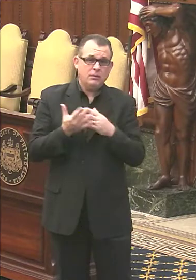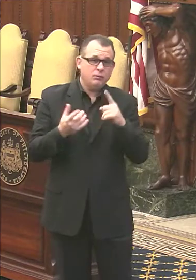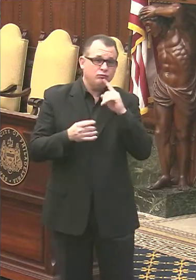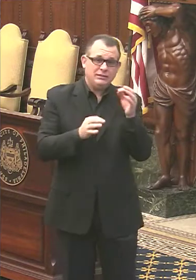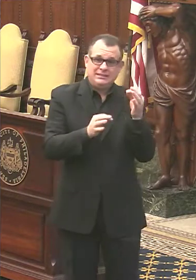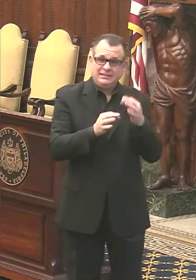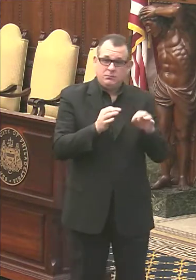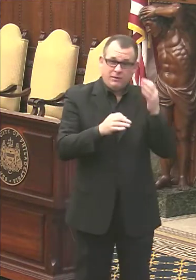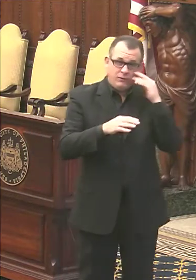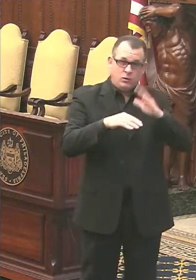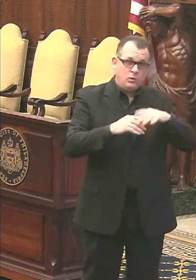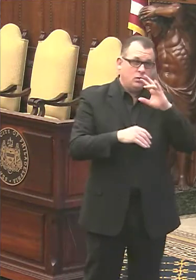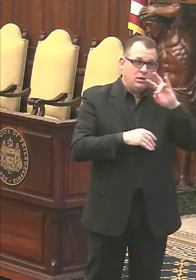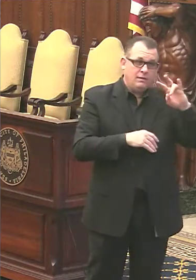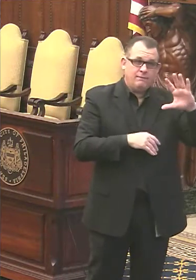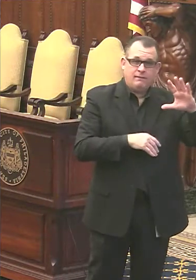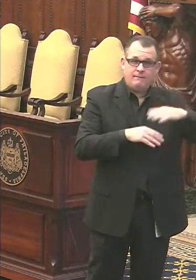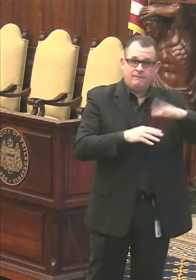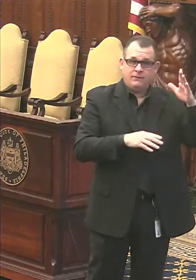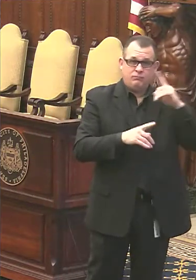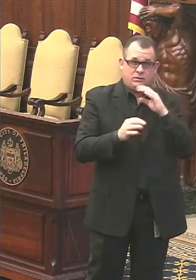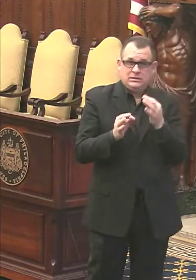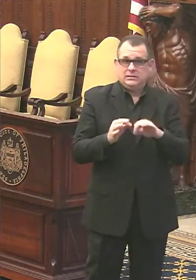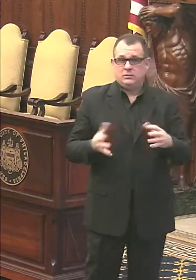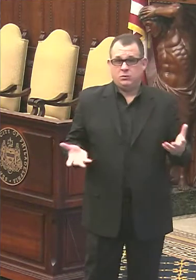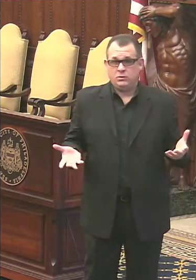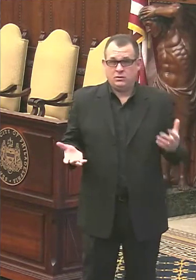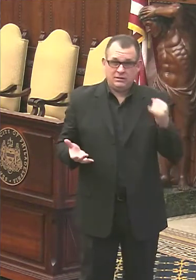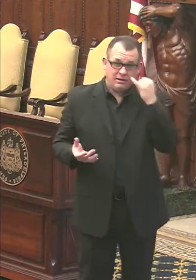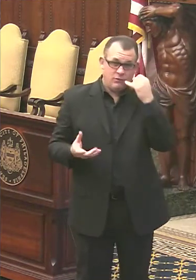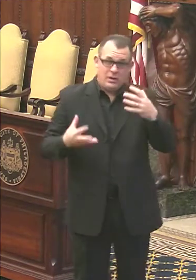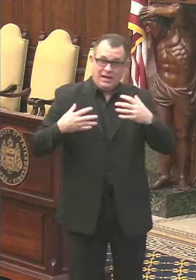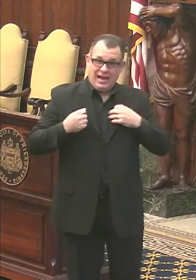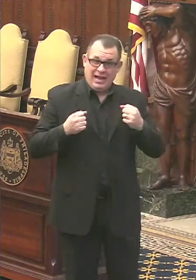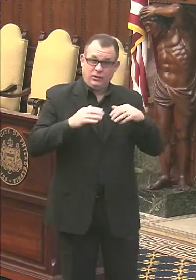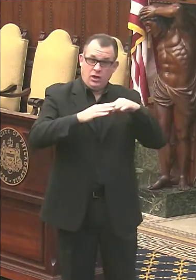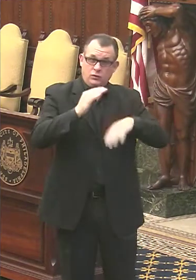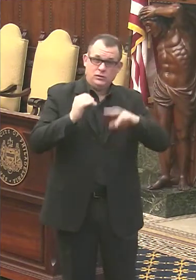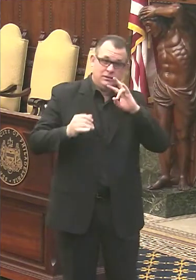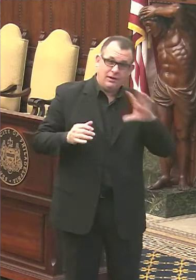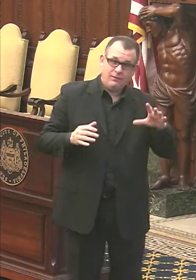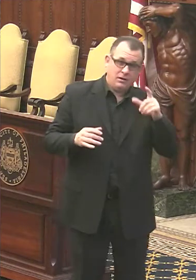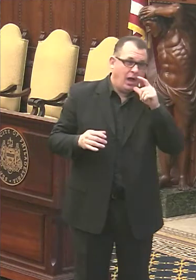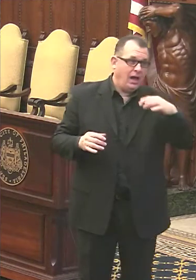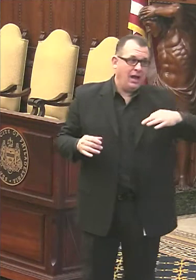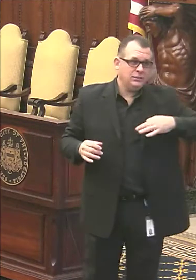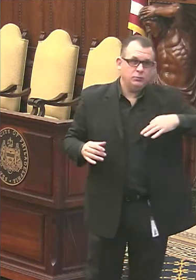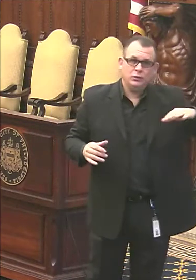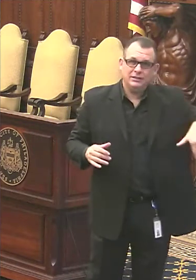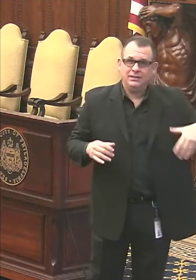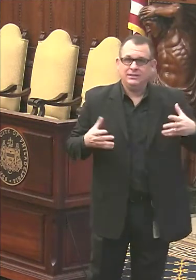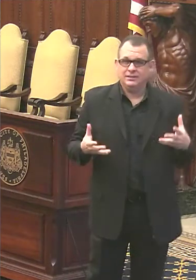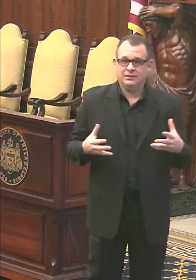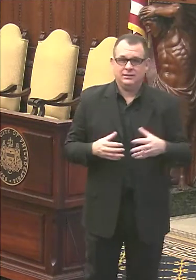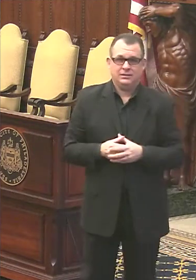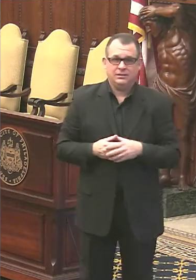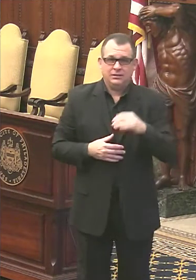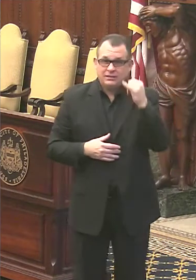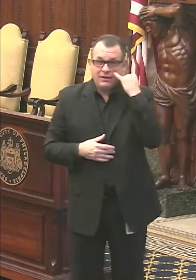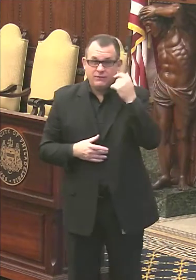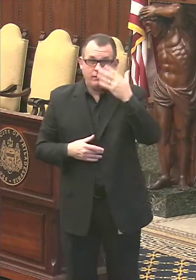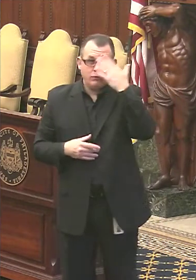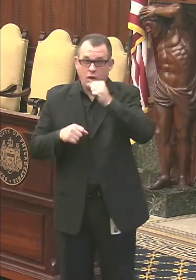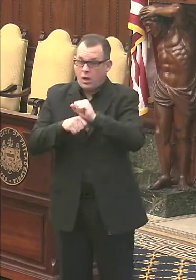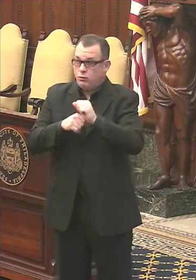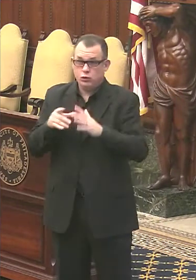you're over 75, that's pretty simple. Uh, if you're a healthy person under 75, you're not eligible. That's pretty simple. You know, if you're in your frontline worker, you're to be